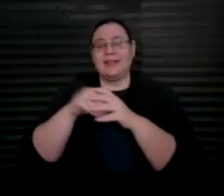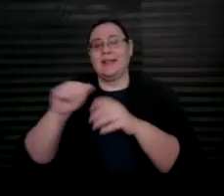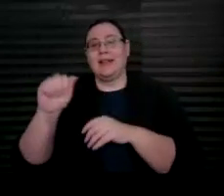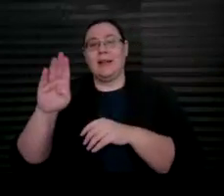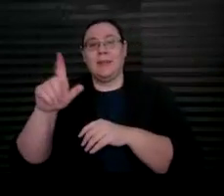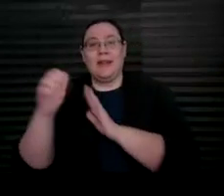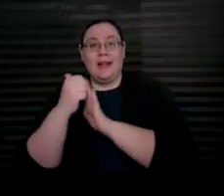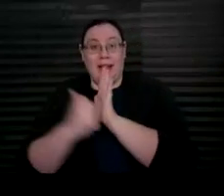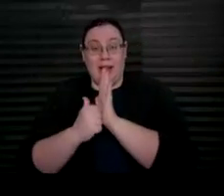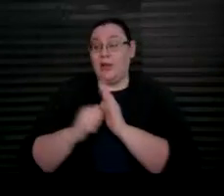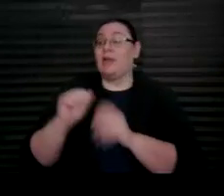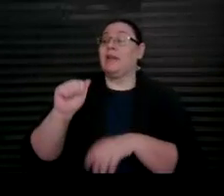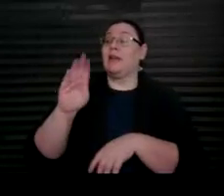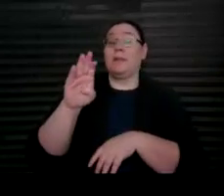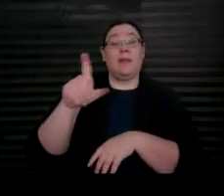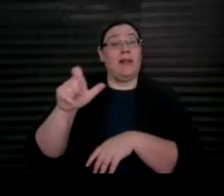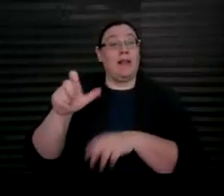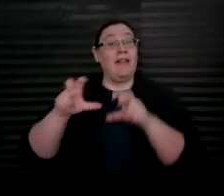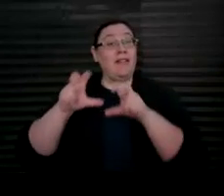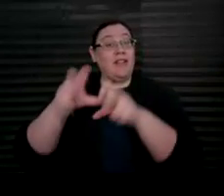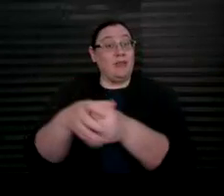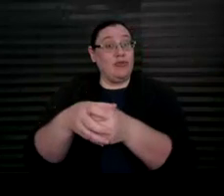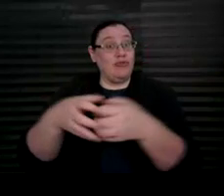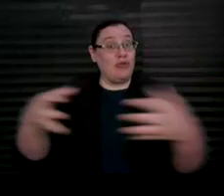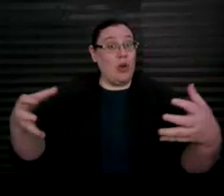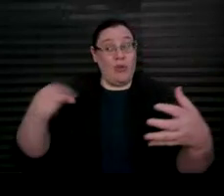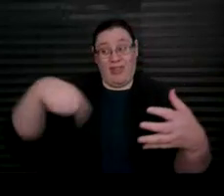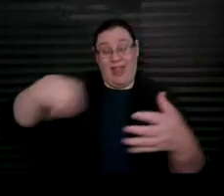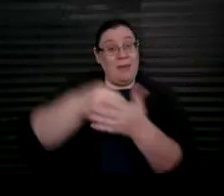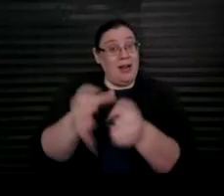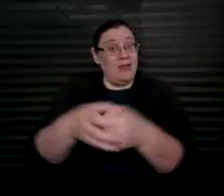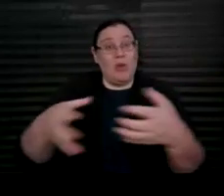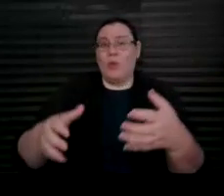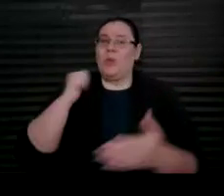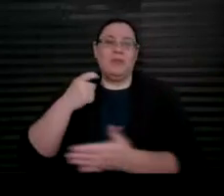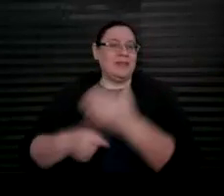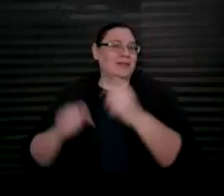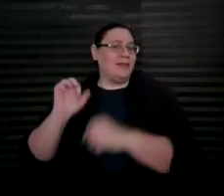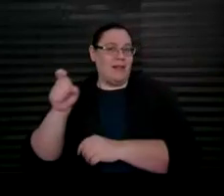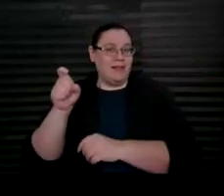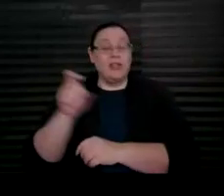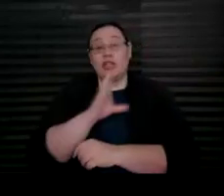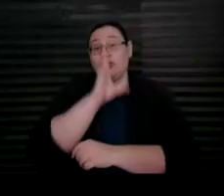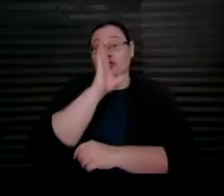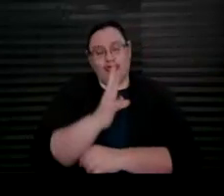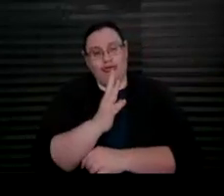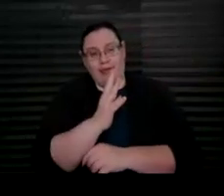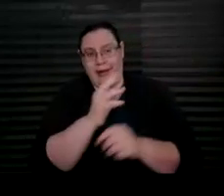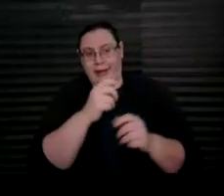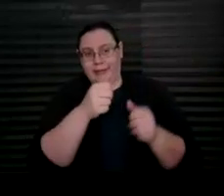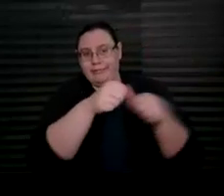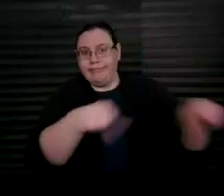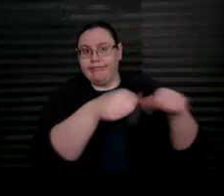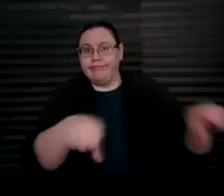Investment Growth is tax-free. Direct contributions into an ABLE Account from